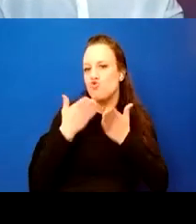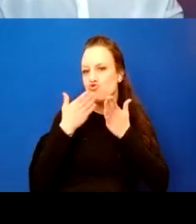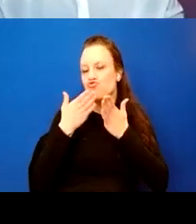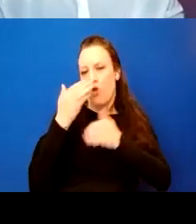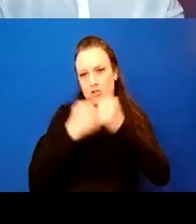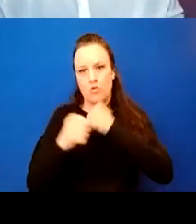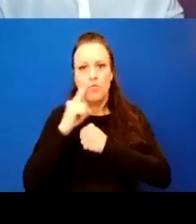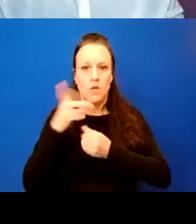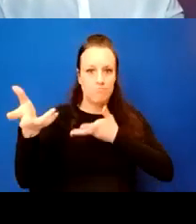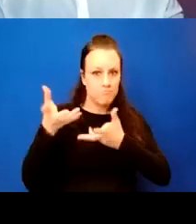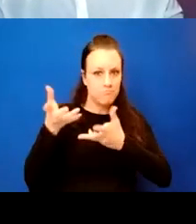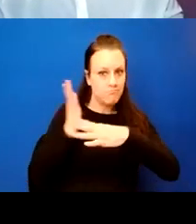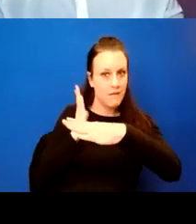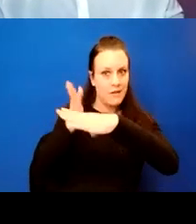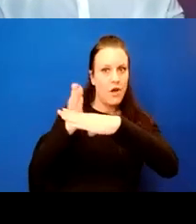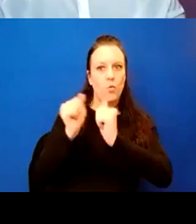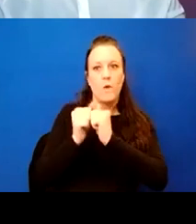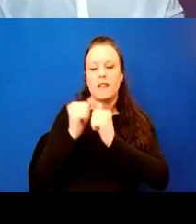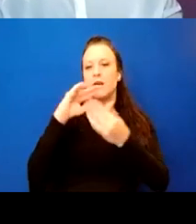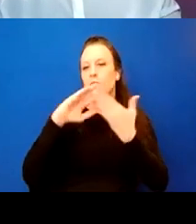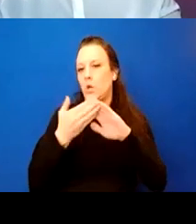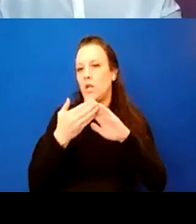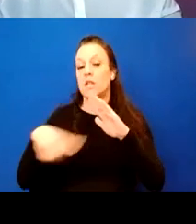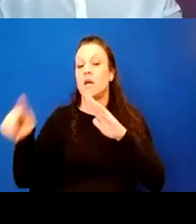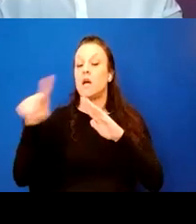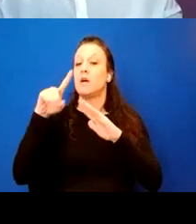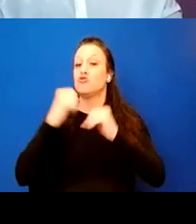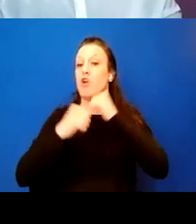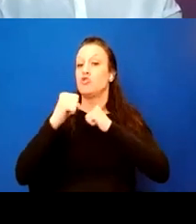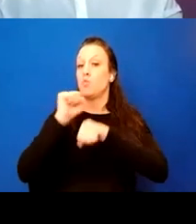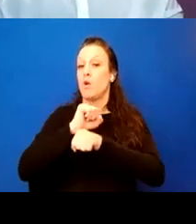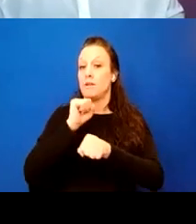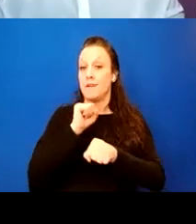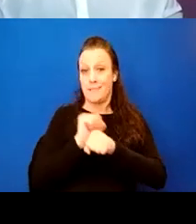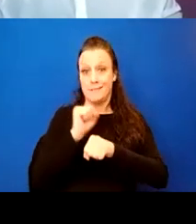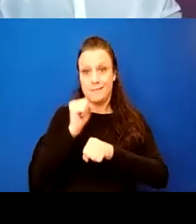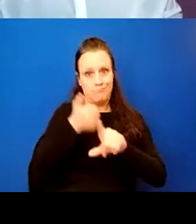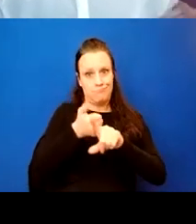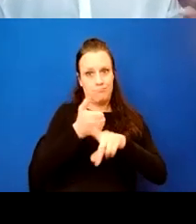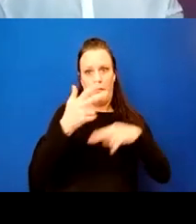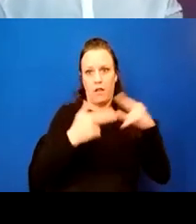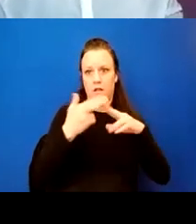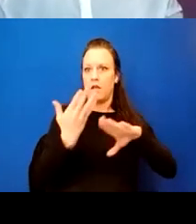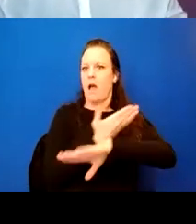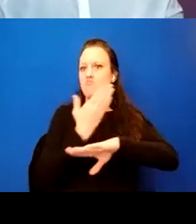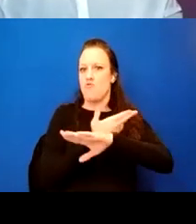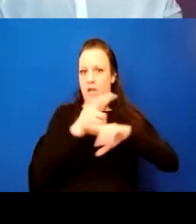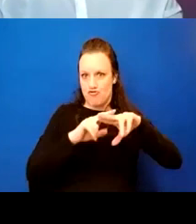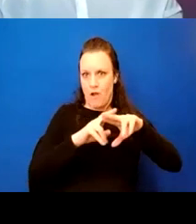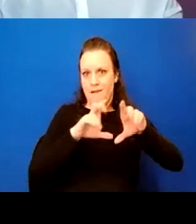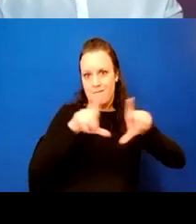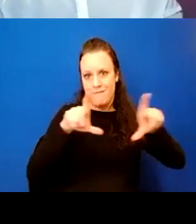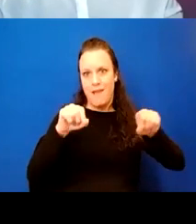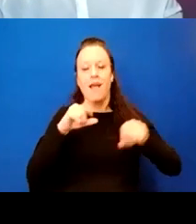with the community. You can see that the reconstruction work will not only include structural upgrades, but will also include upgraded lighting